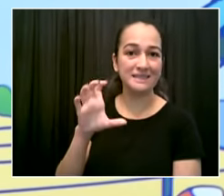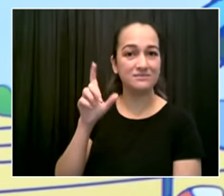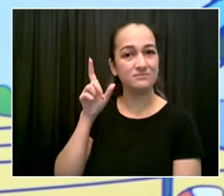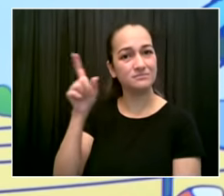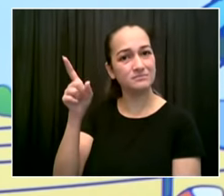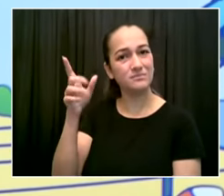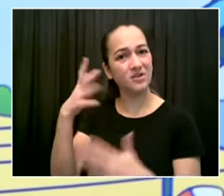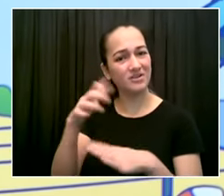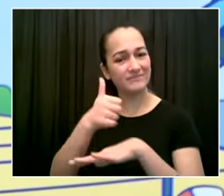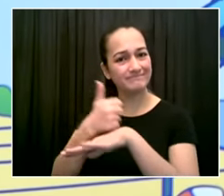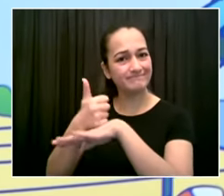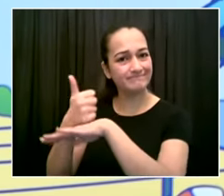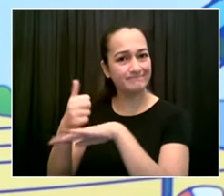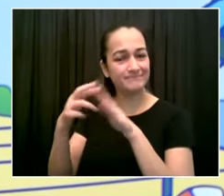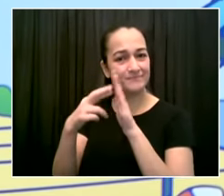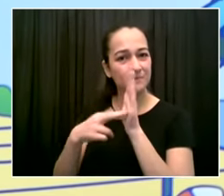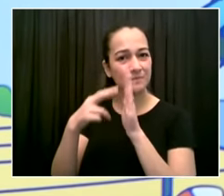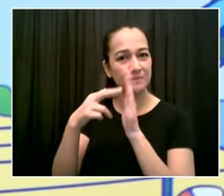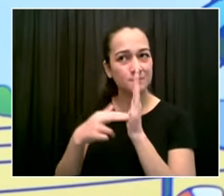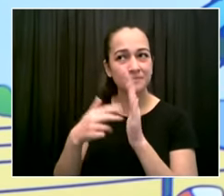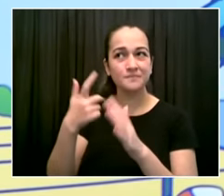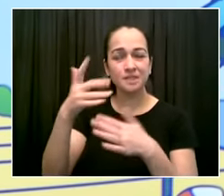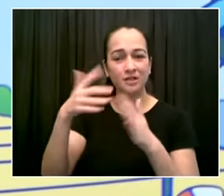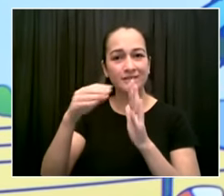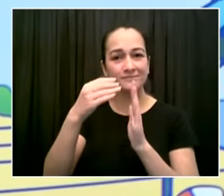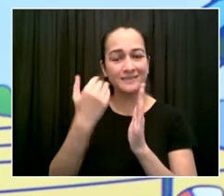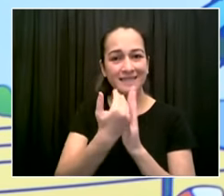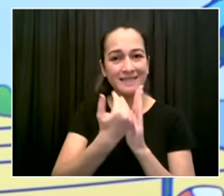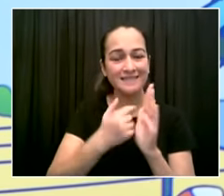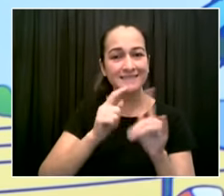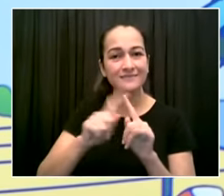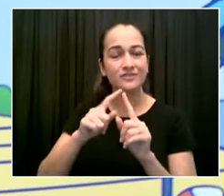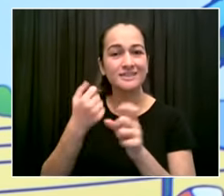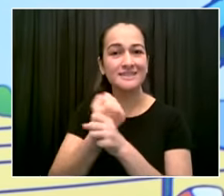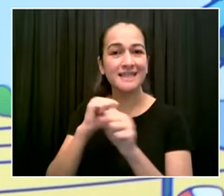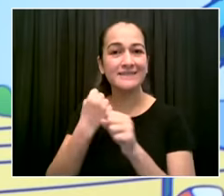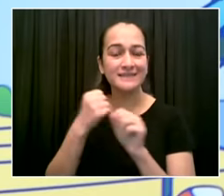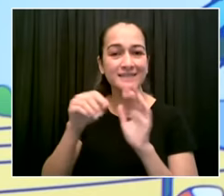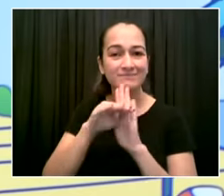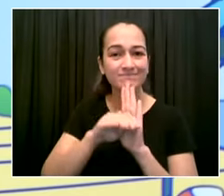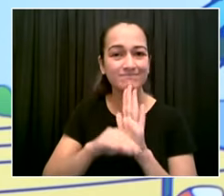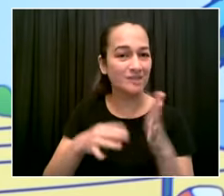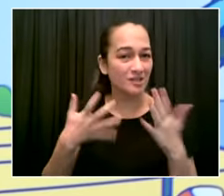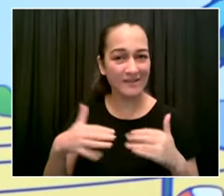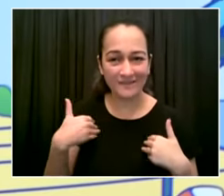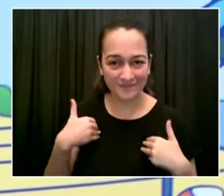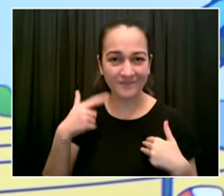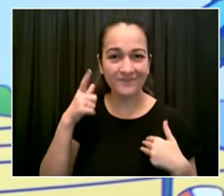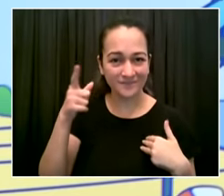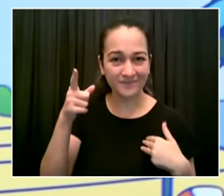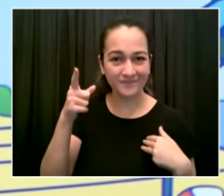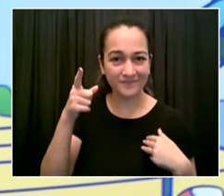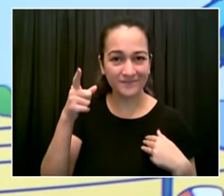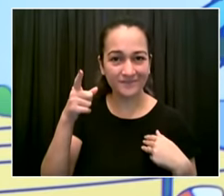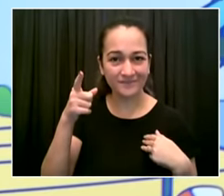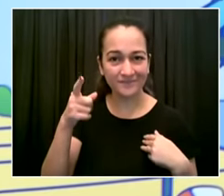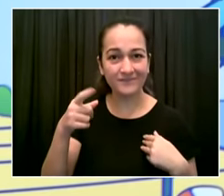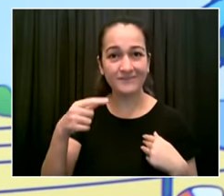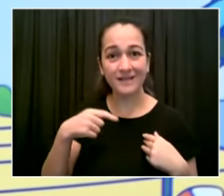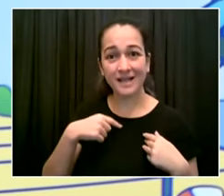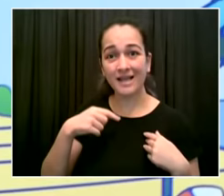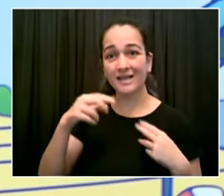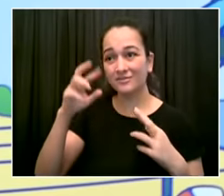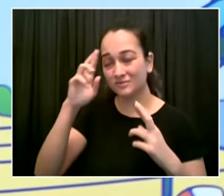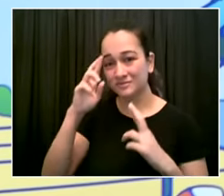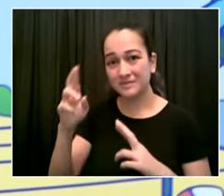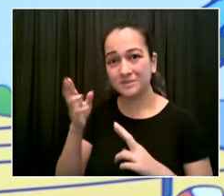like jimmy does but when you say that you do not portray the whole reality there's distancing there's cleaning